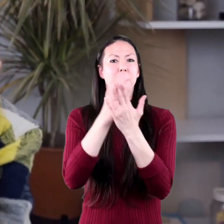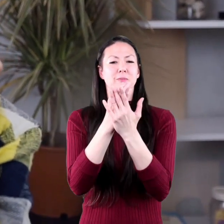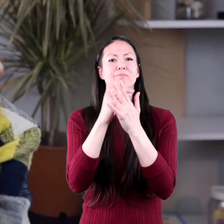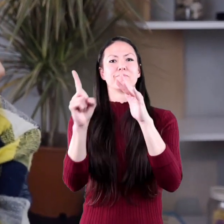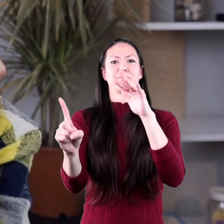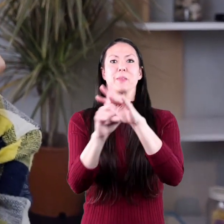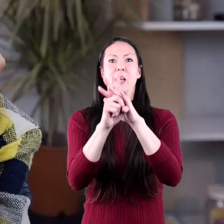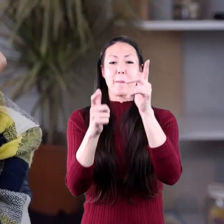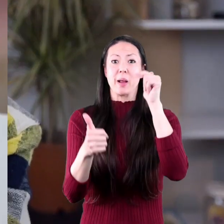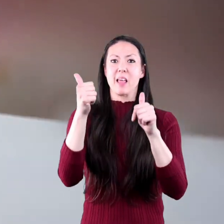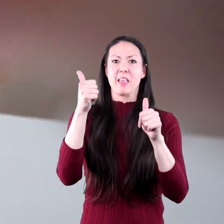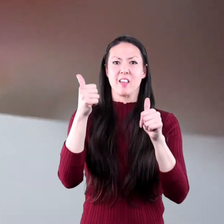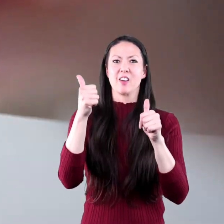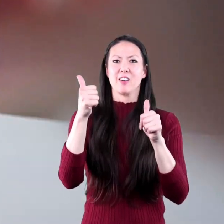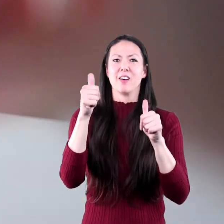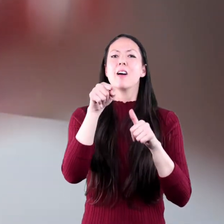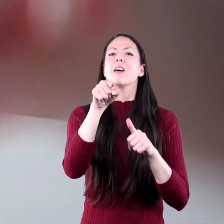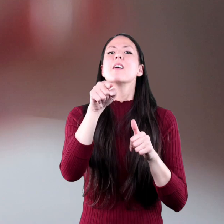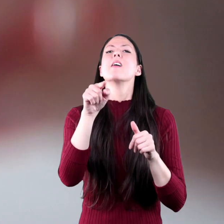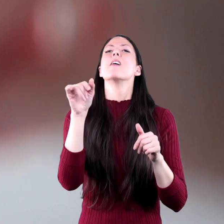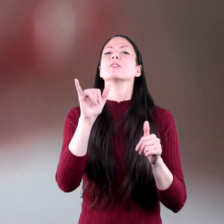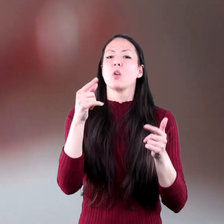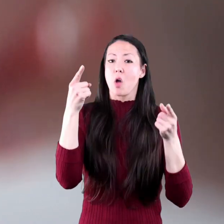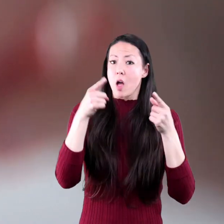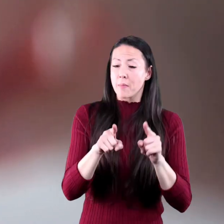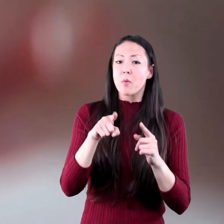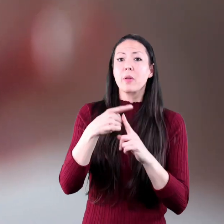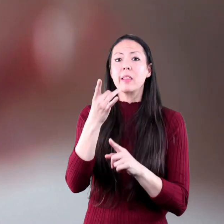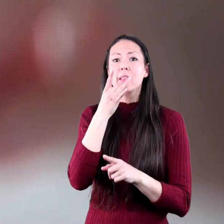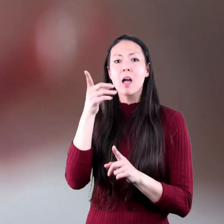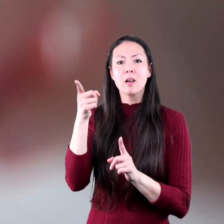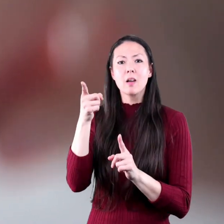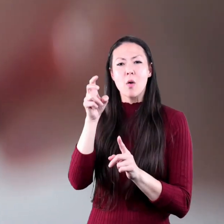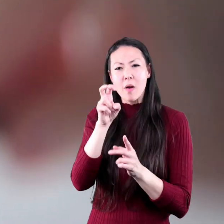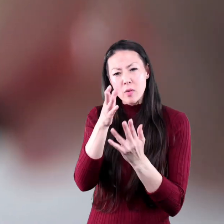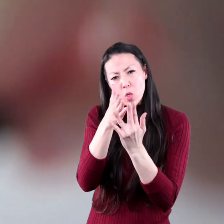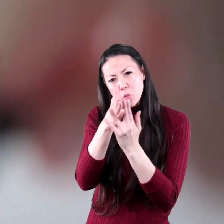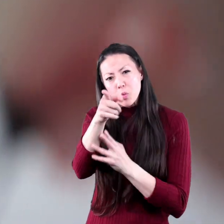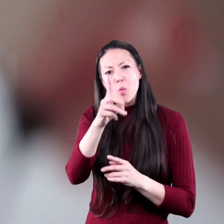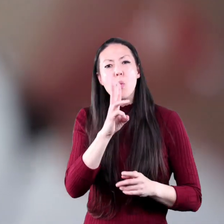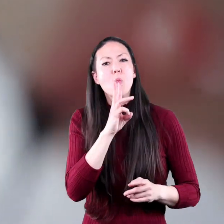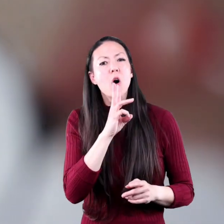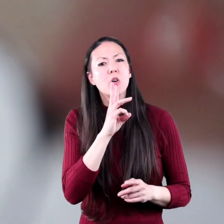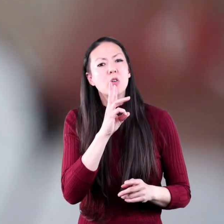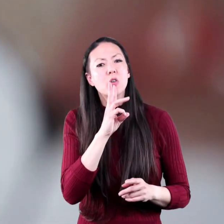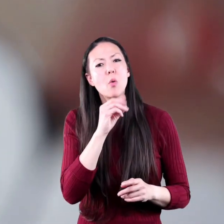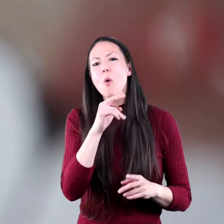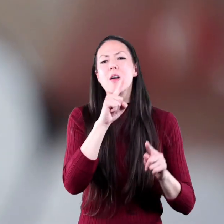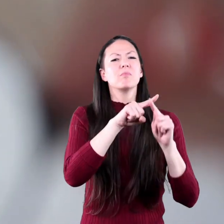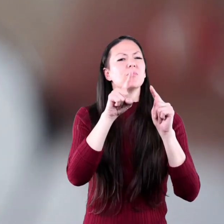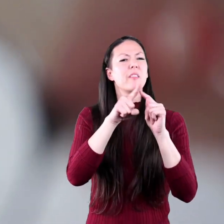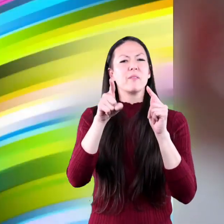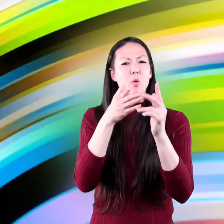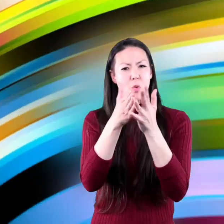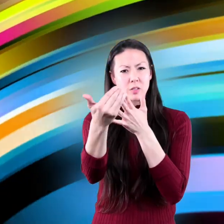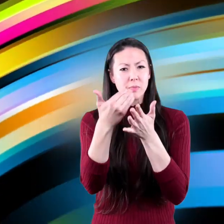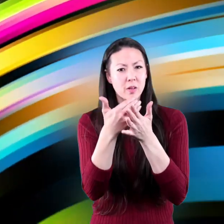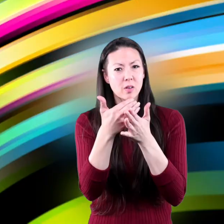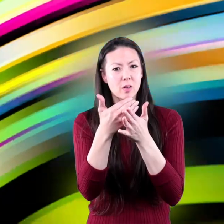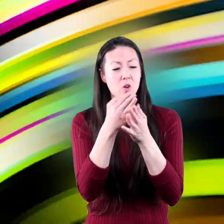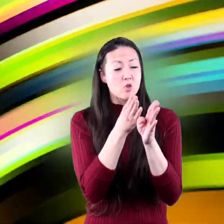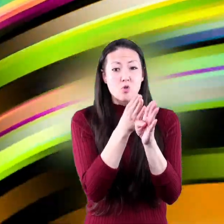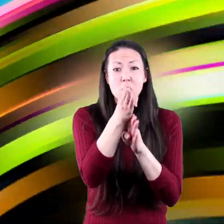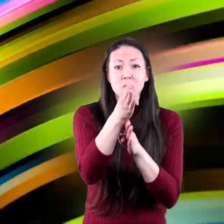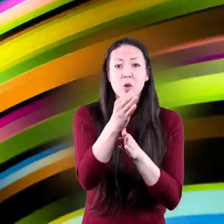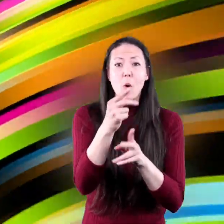bigger than they are. This can also occur when light travels through water or other transparent objects. The direction